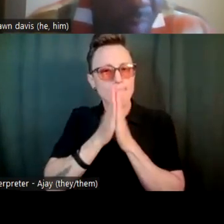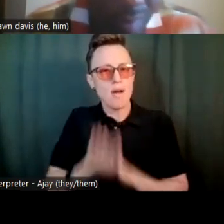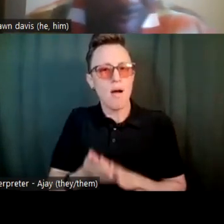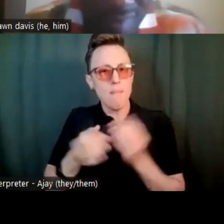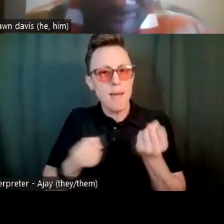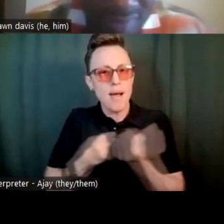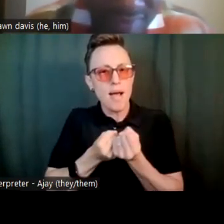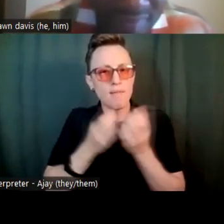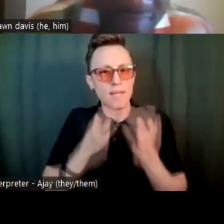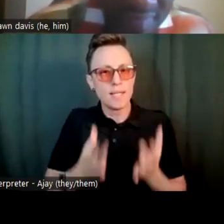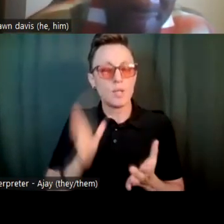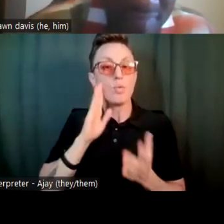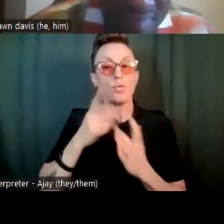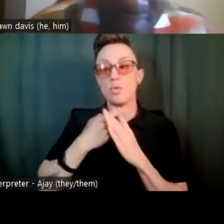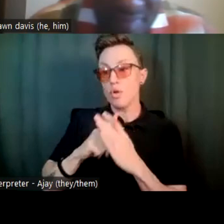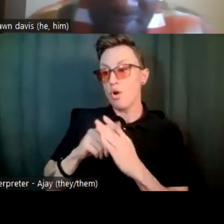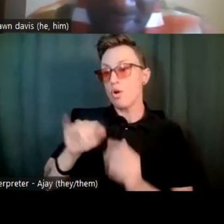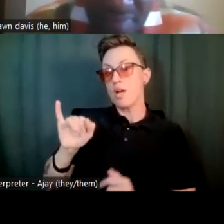to start with Ms. Irene.